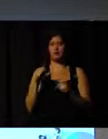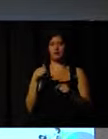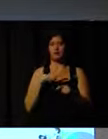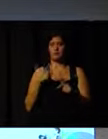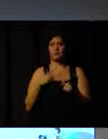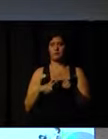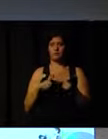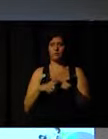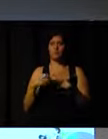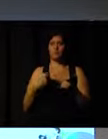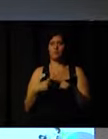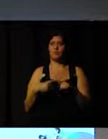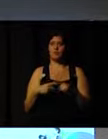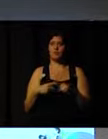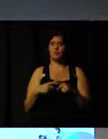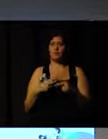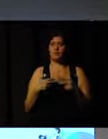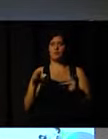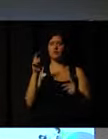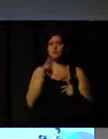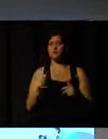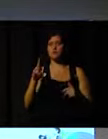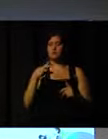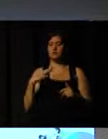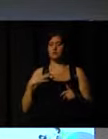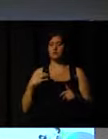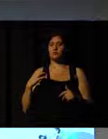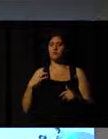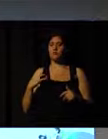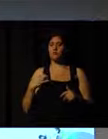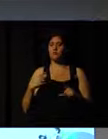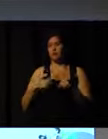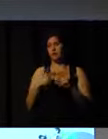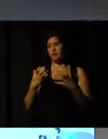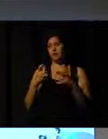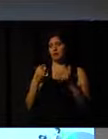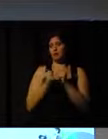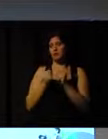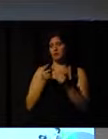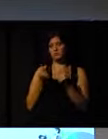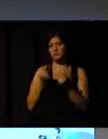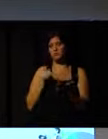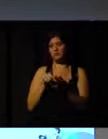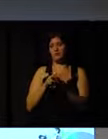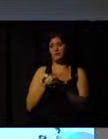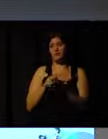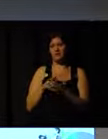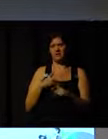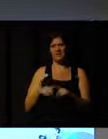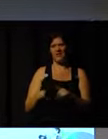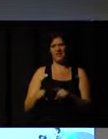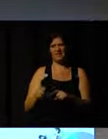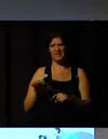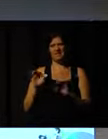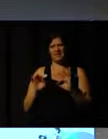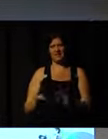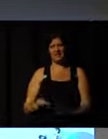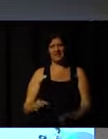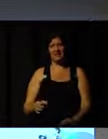sometimes we use volunteers because we want to save money. Is it fair?